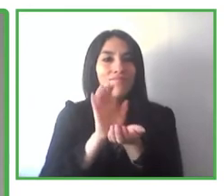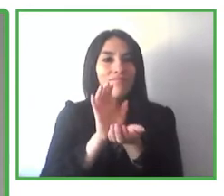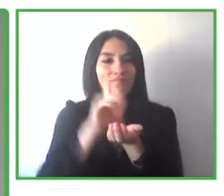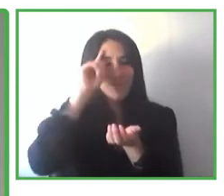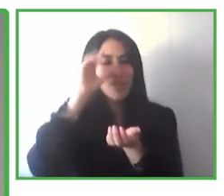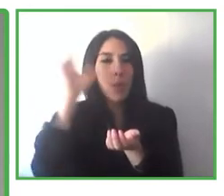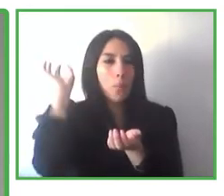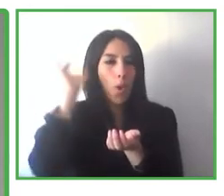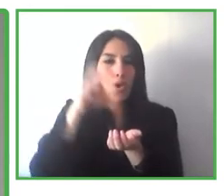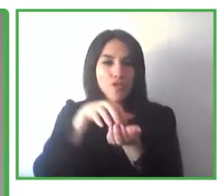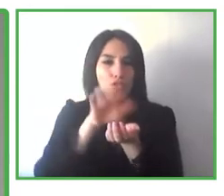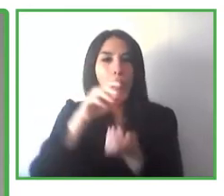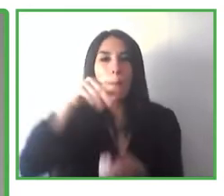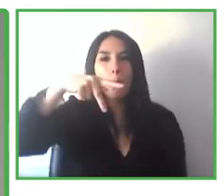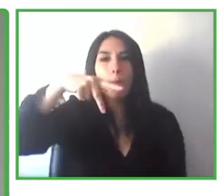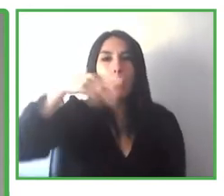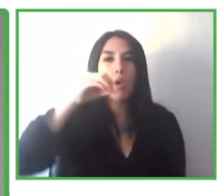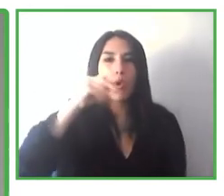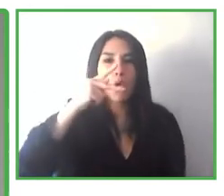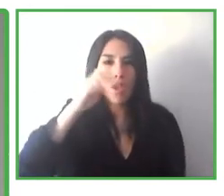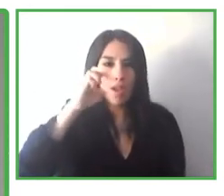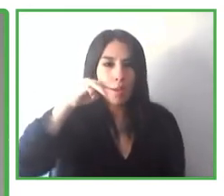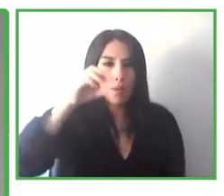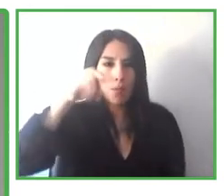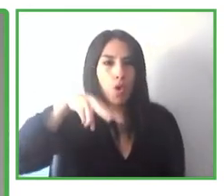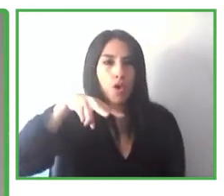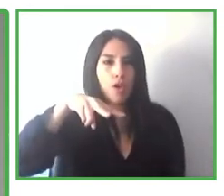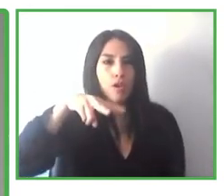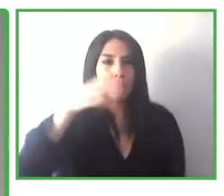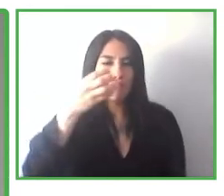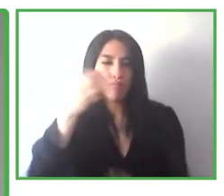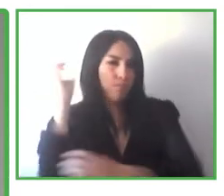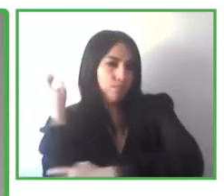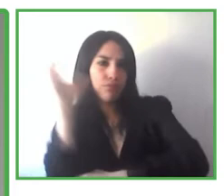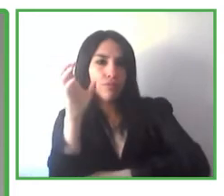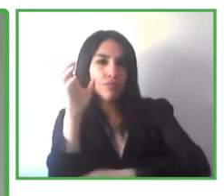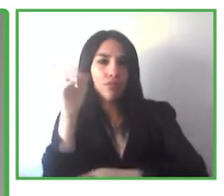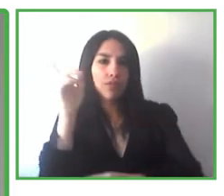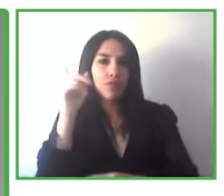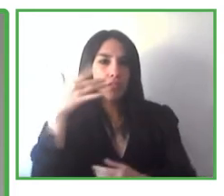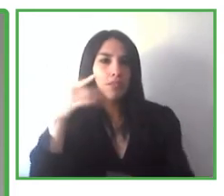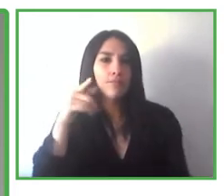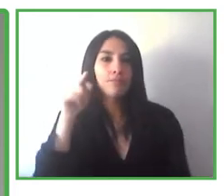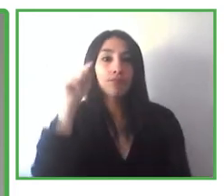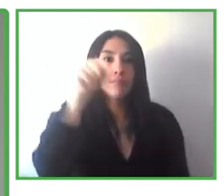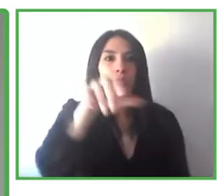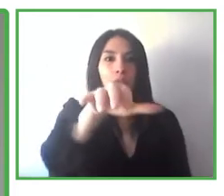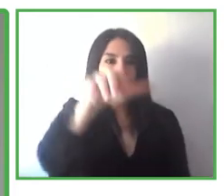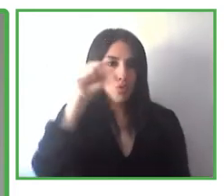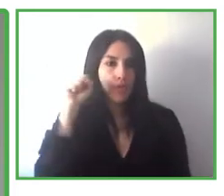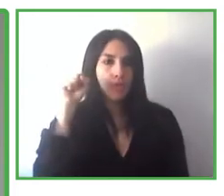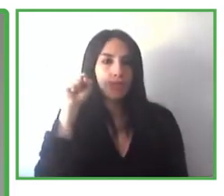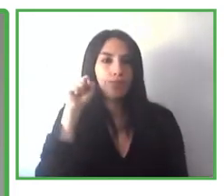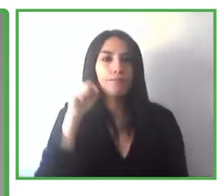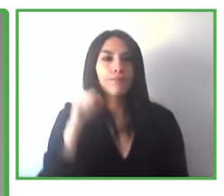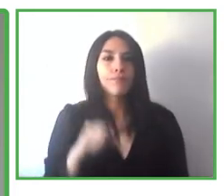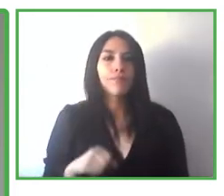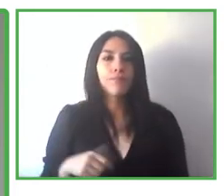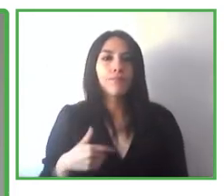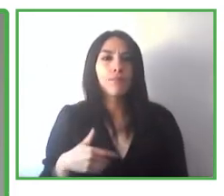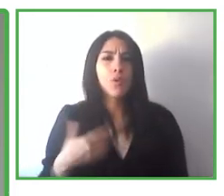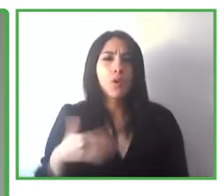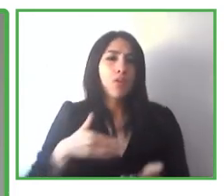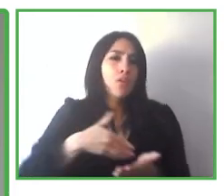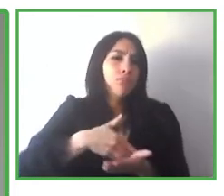improvements have been put in place so that people with disabilities were able to use such a popular game because I would say hundreds of